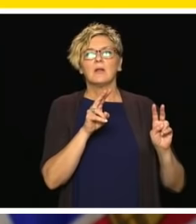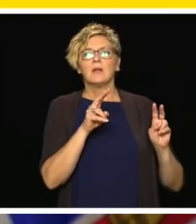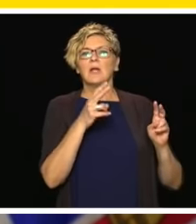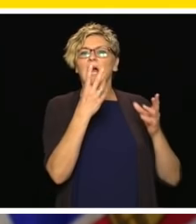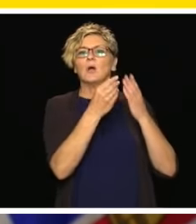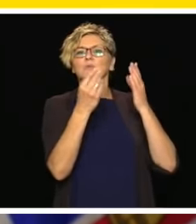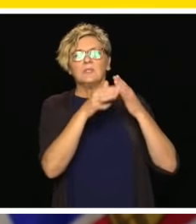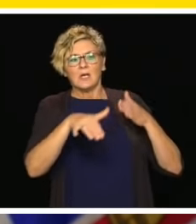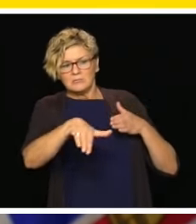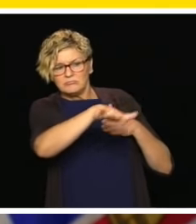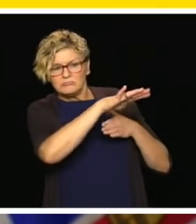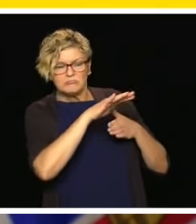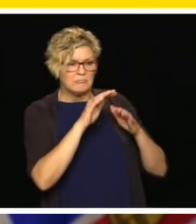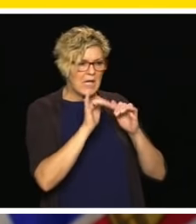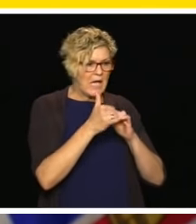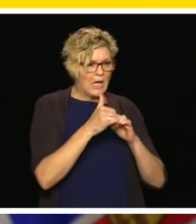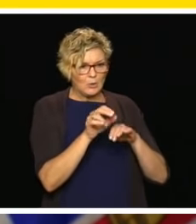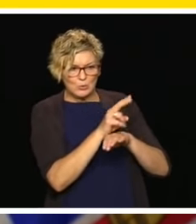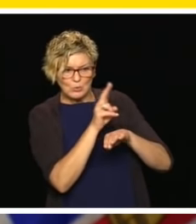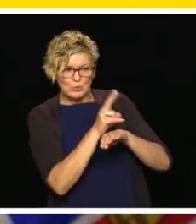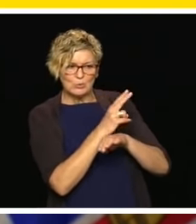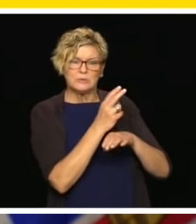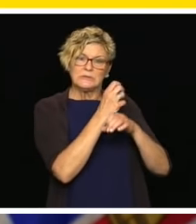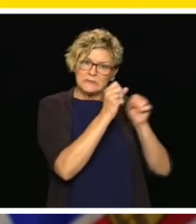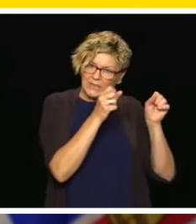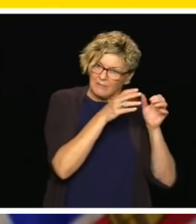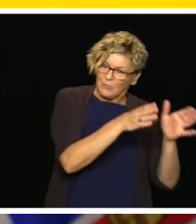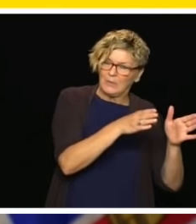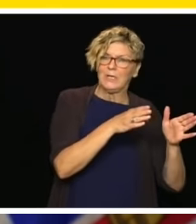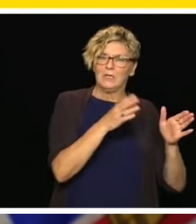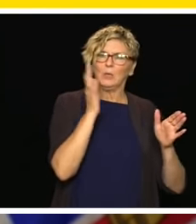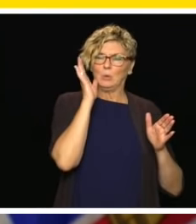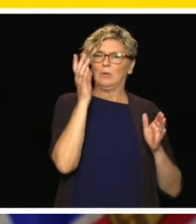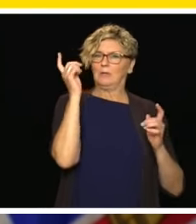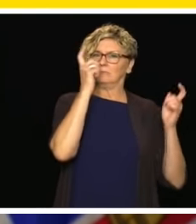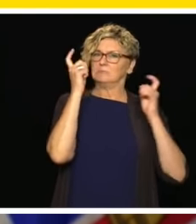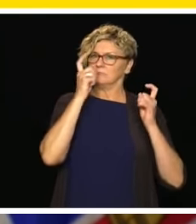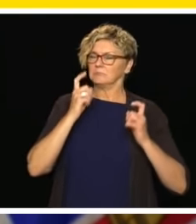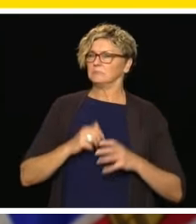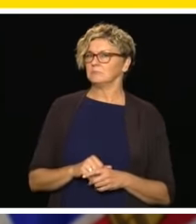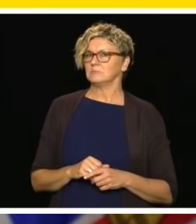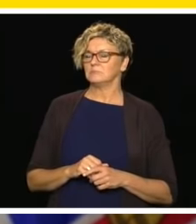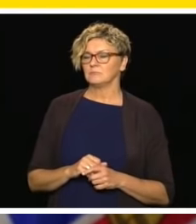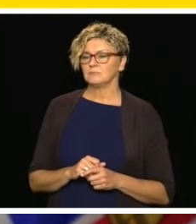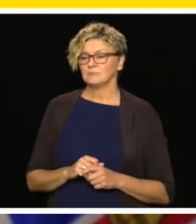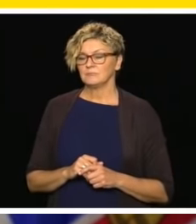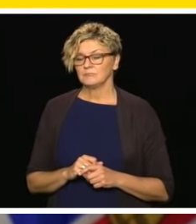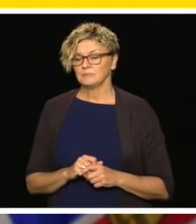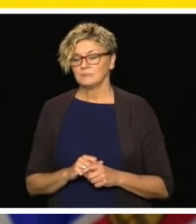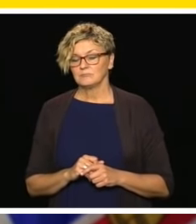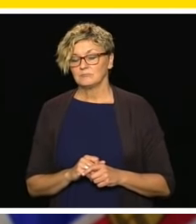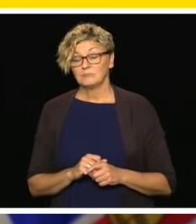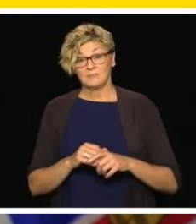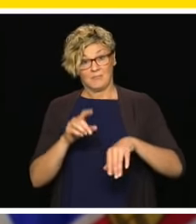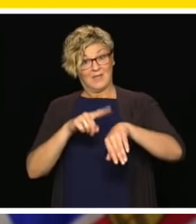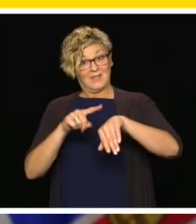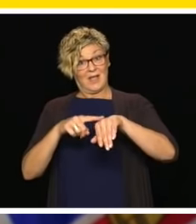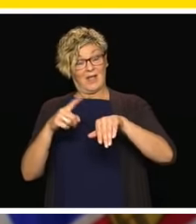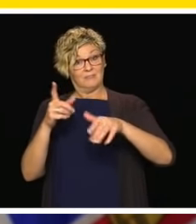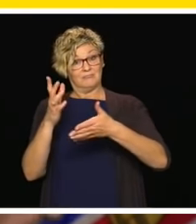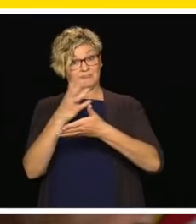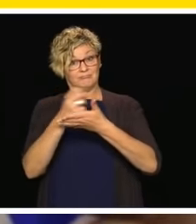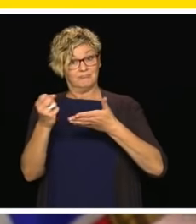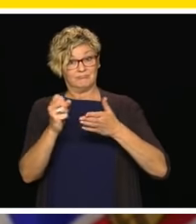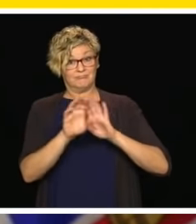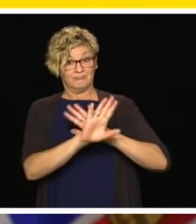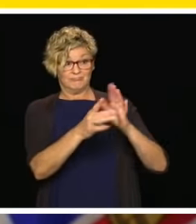be used safely for kids in the coming days, for sure. That's all the time we have for questions. I'll ask the premier to come up